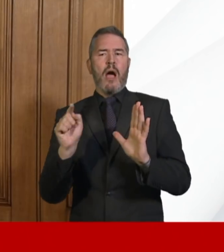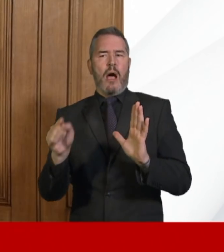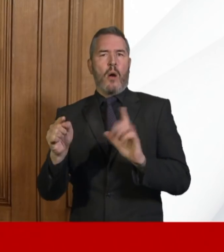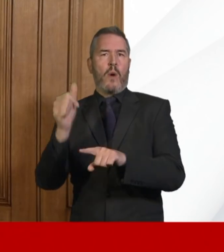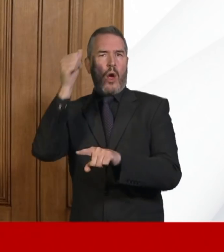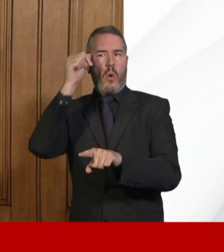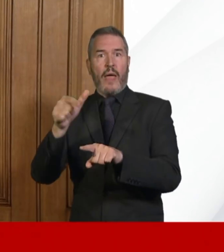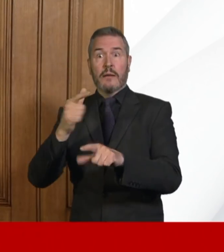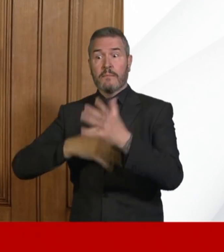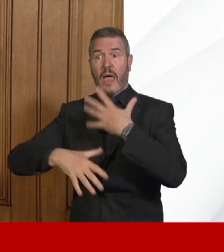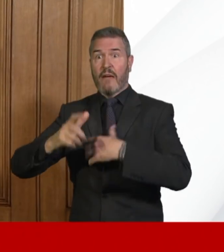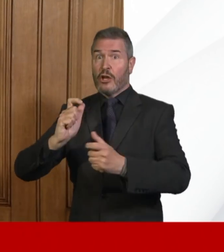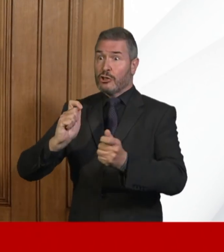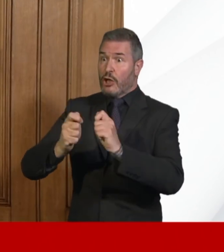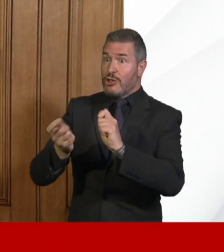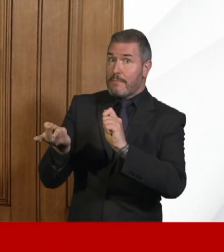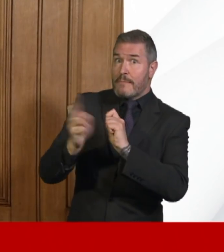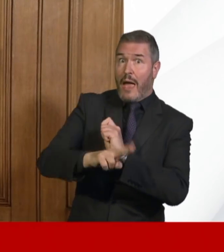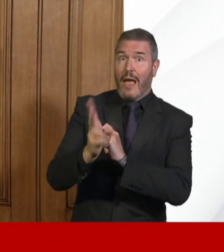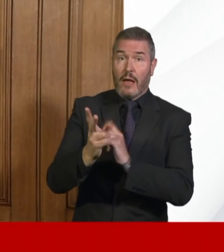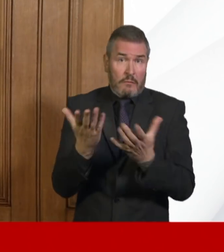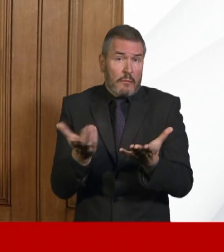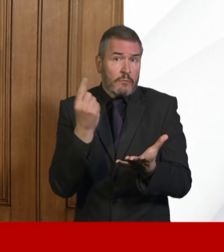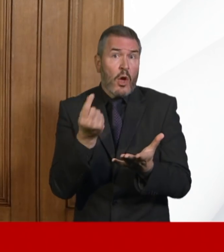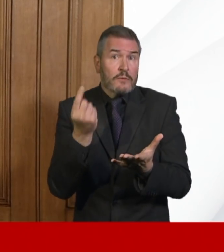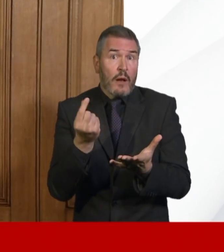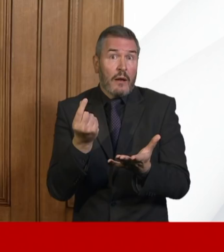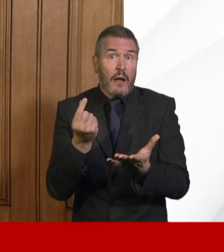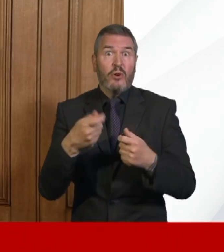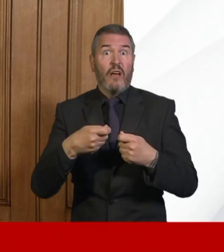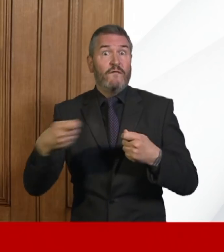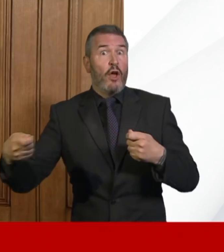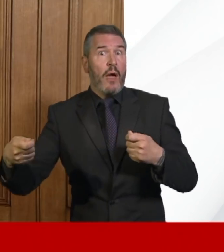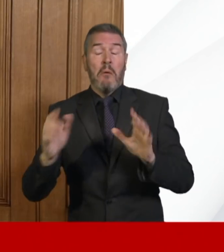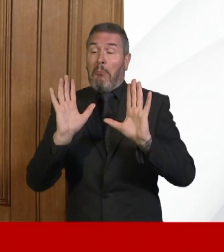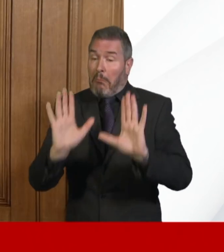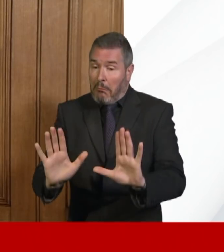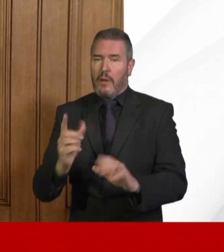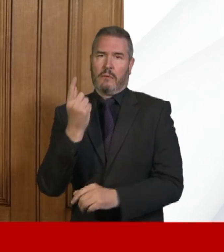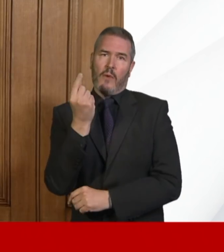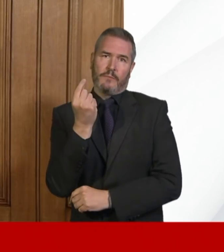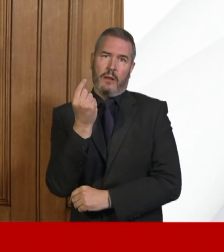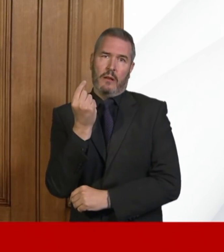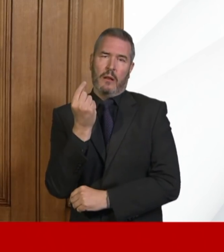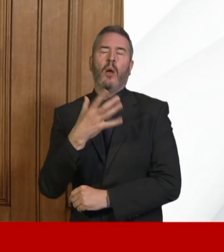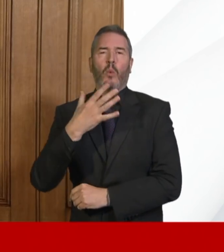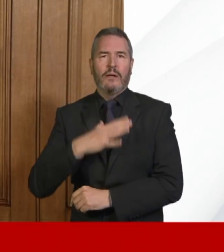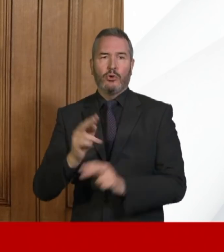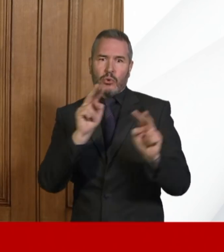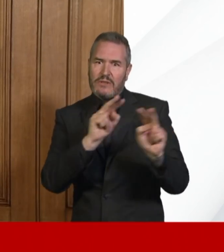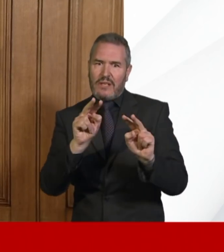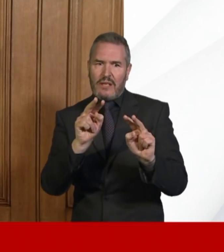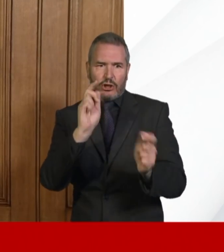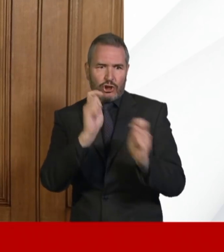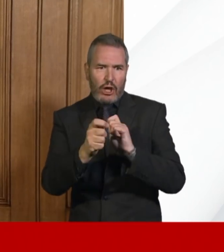point we can actually get back to normal. And it is plausible that it could go further than that. We just need to wait to see how successful we've been.